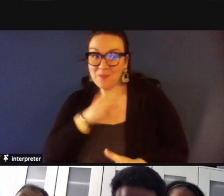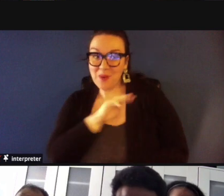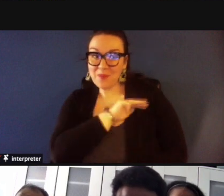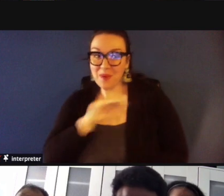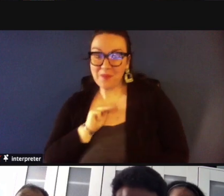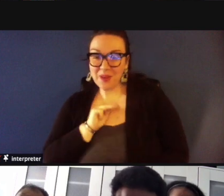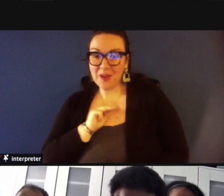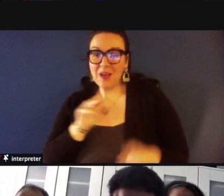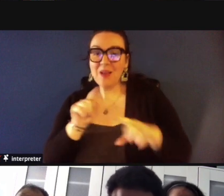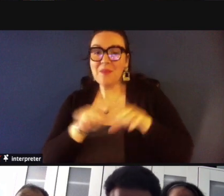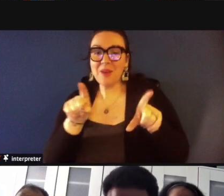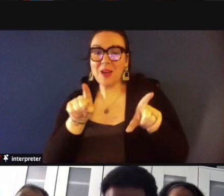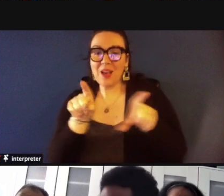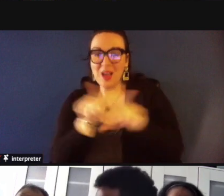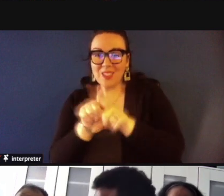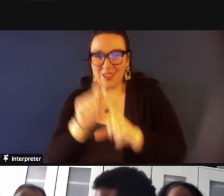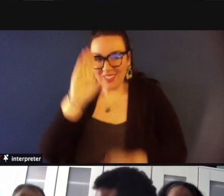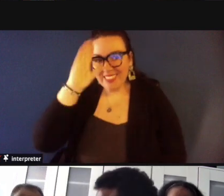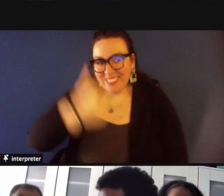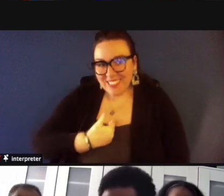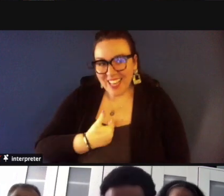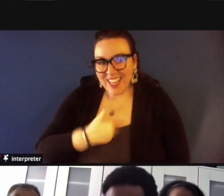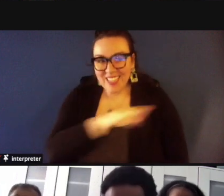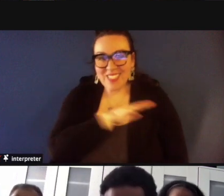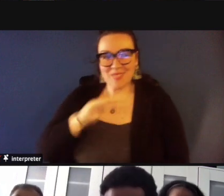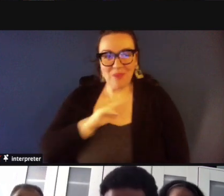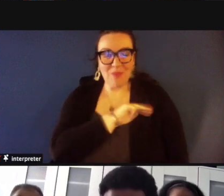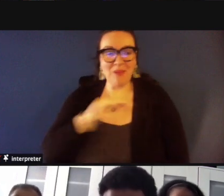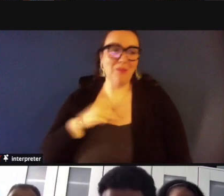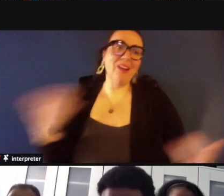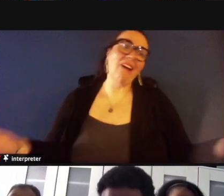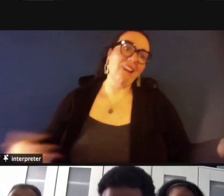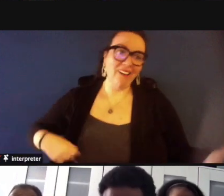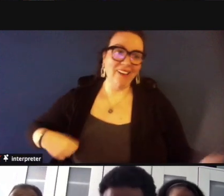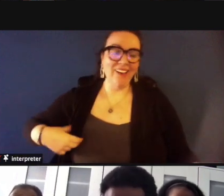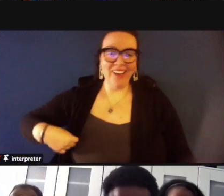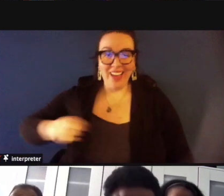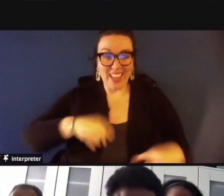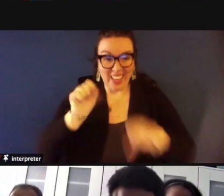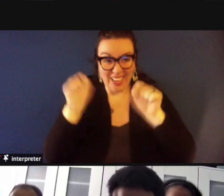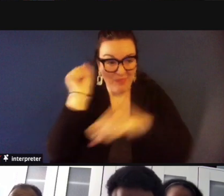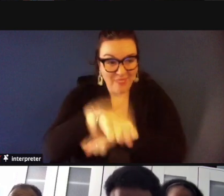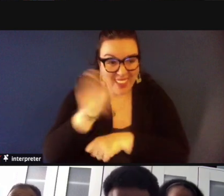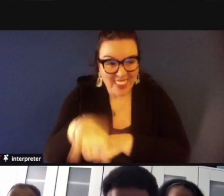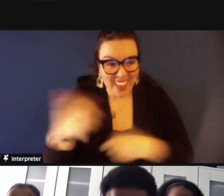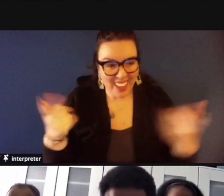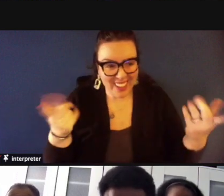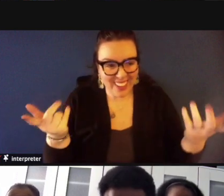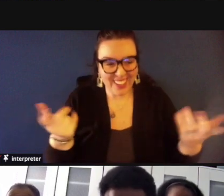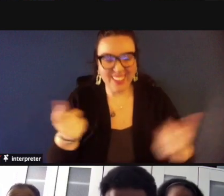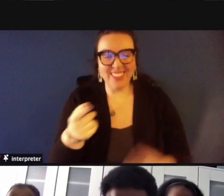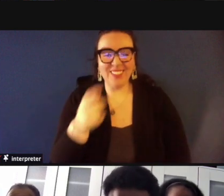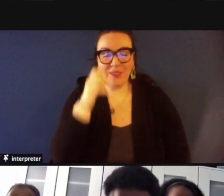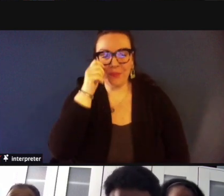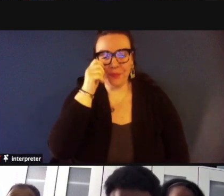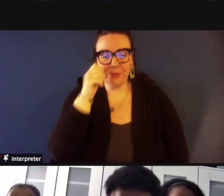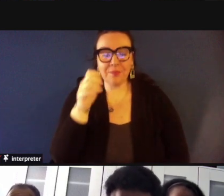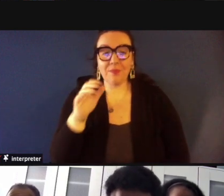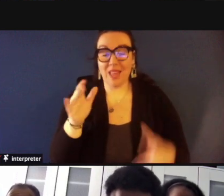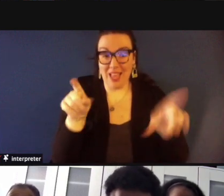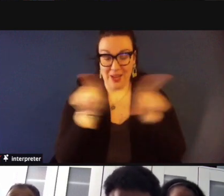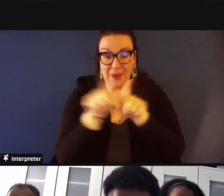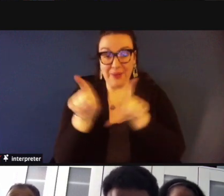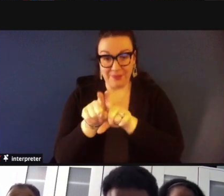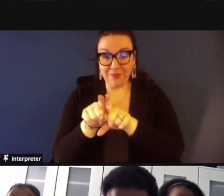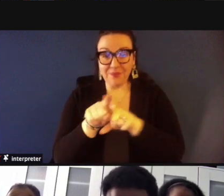but his son is also a board member so can you could you pop that and you know aside from in